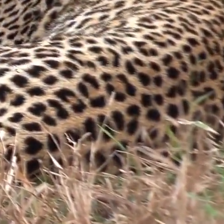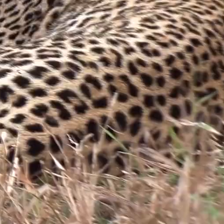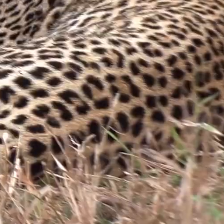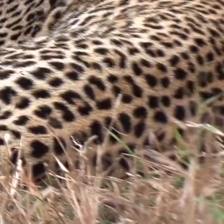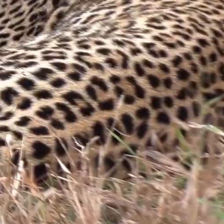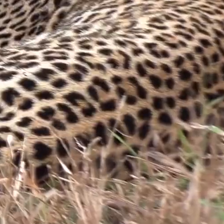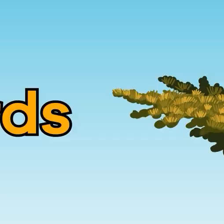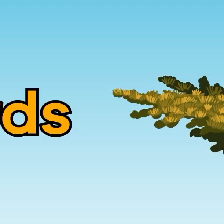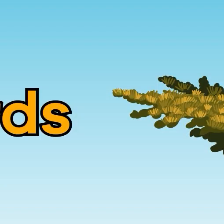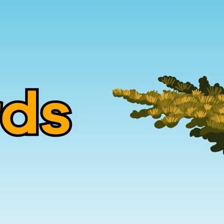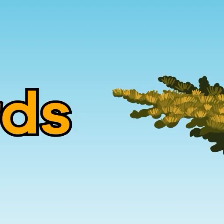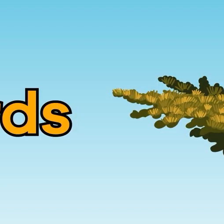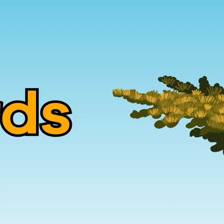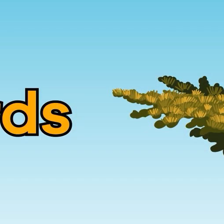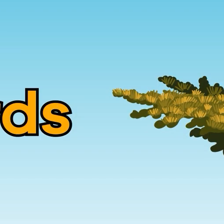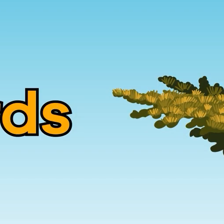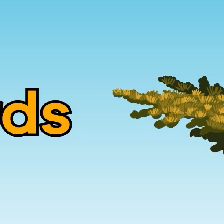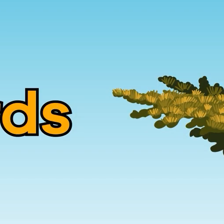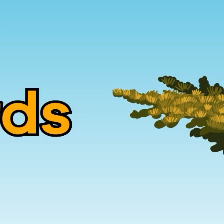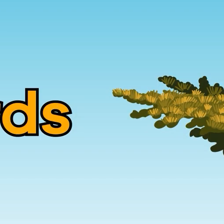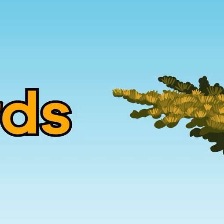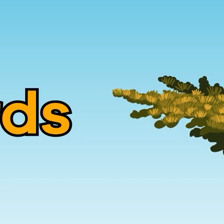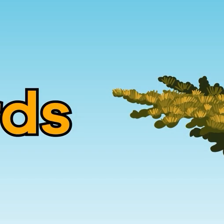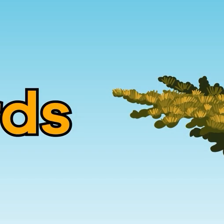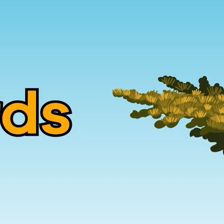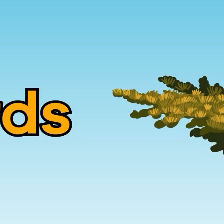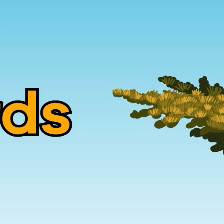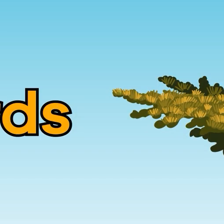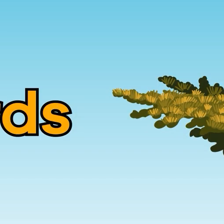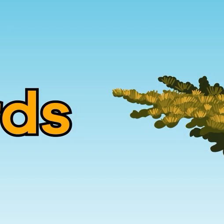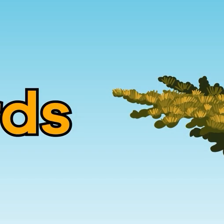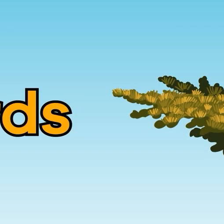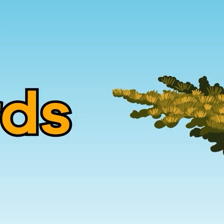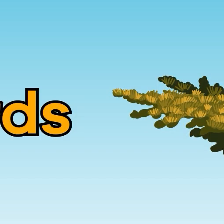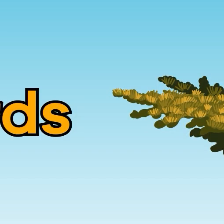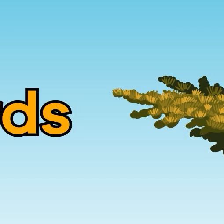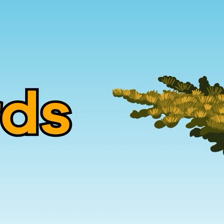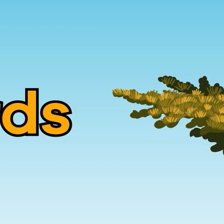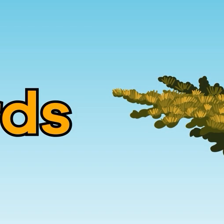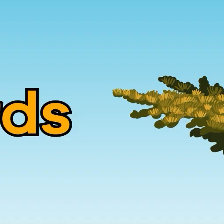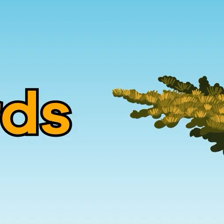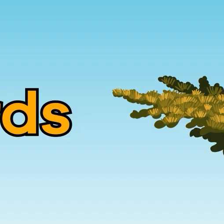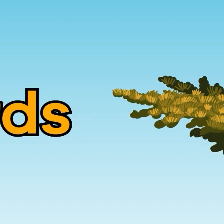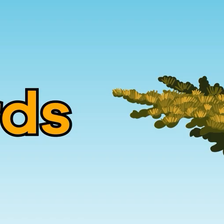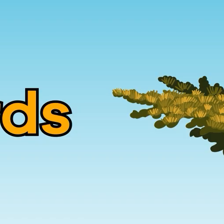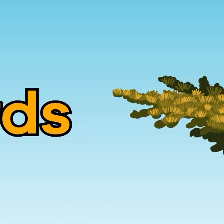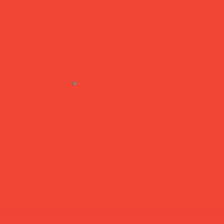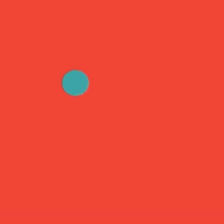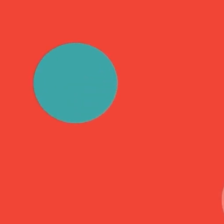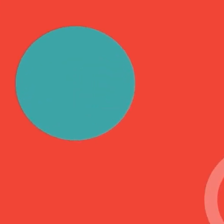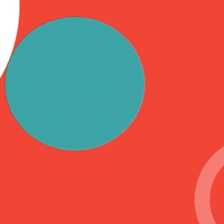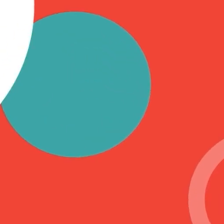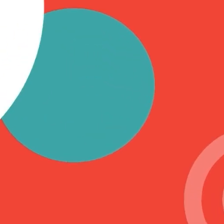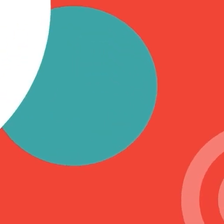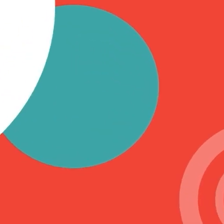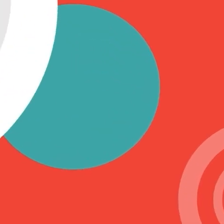leopards with us today check out our website learnbright.org for even more fun lesson plans